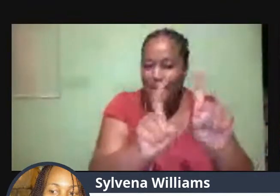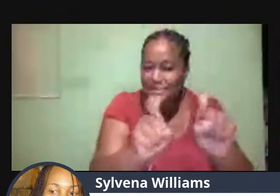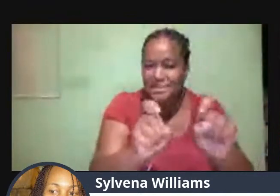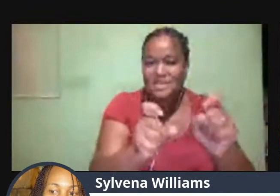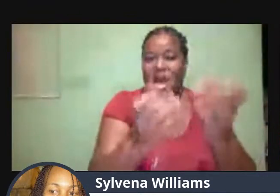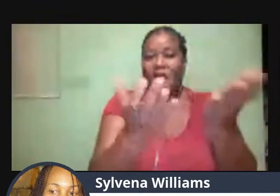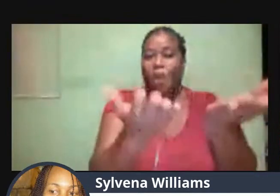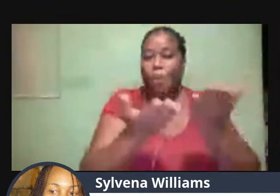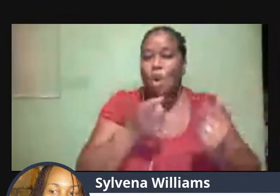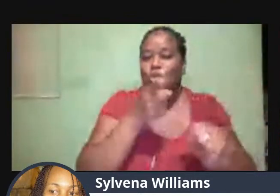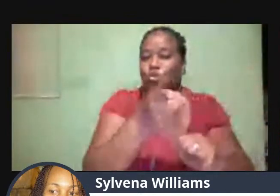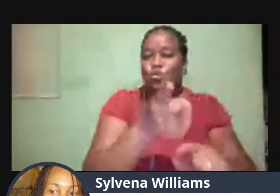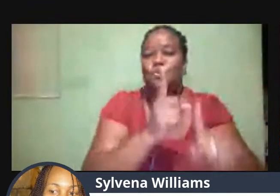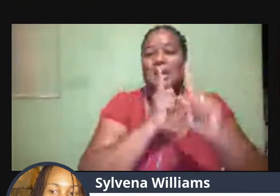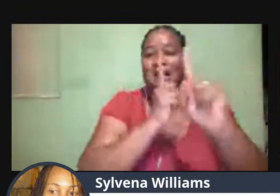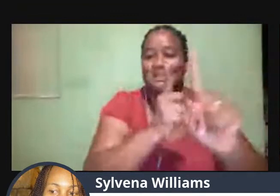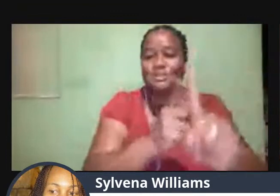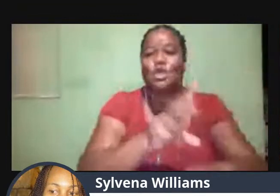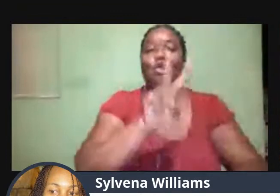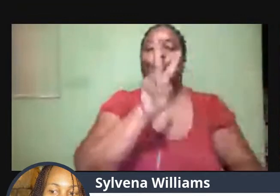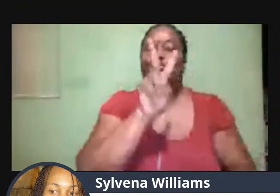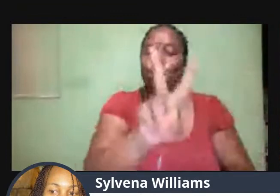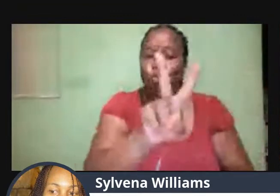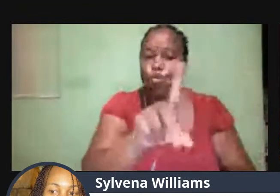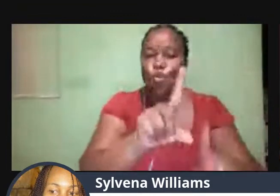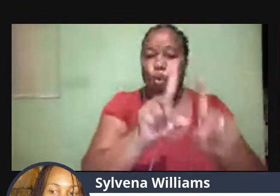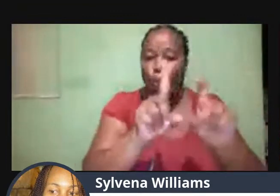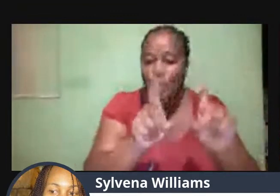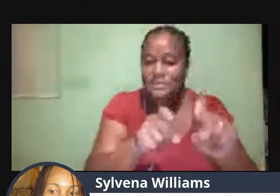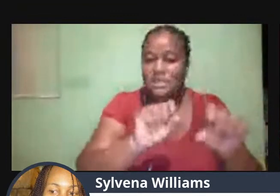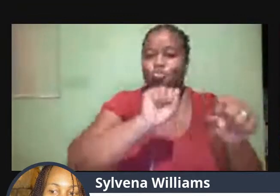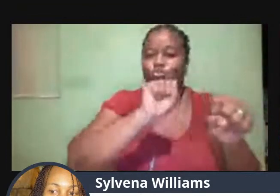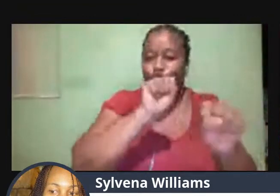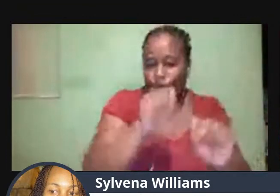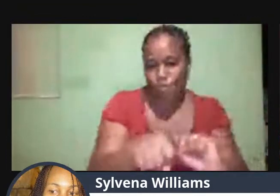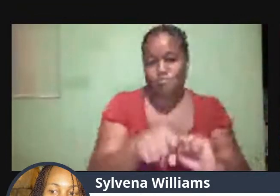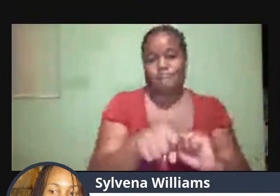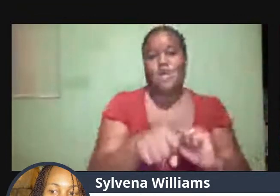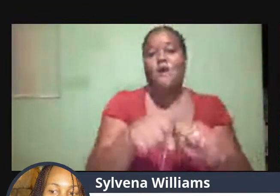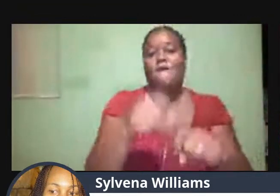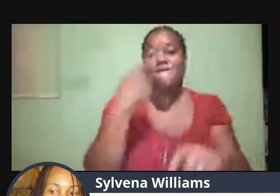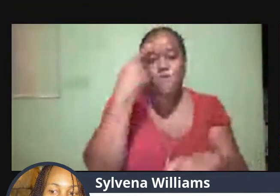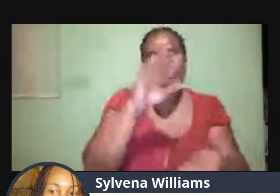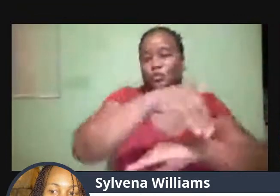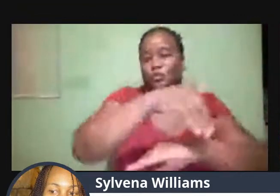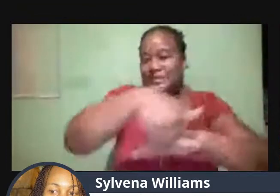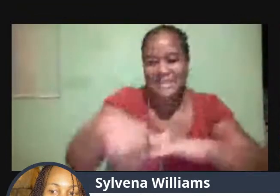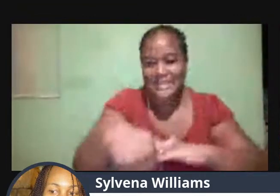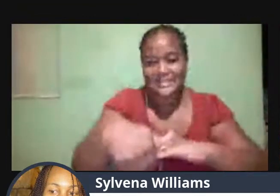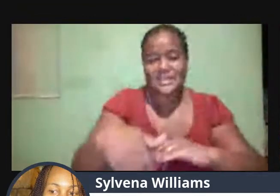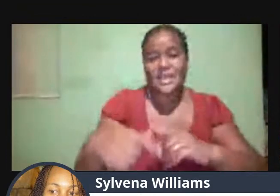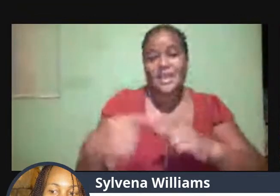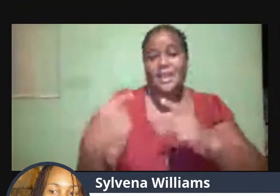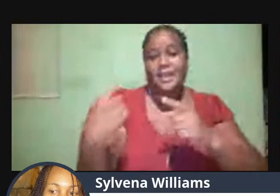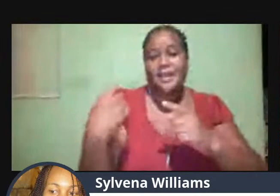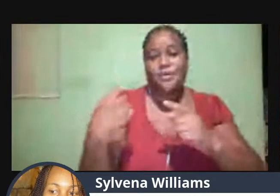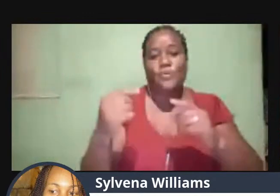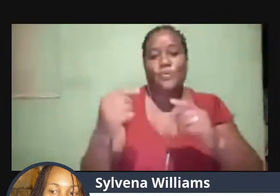answer these two questions. So for tonight. We will be taking